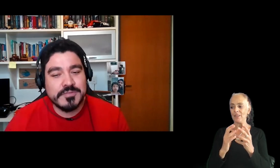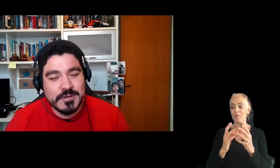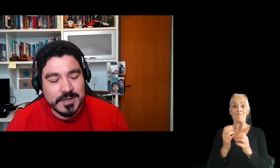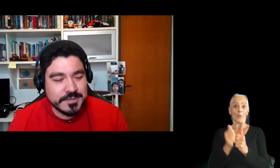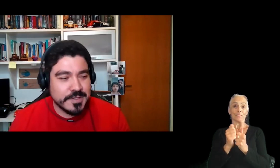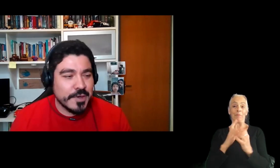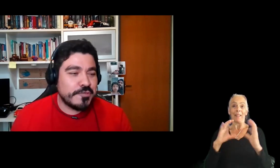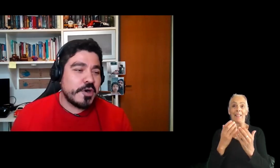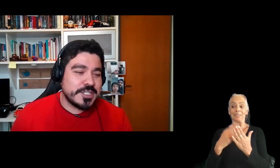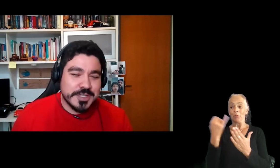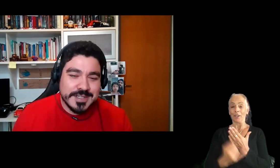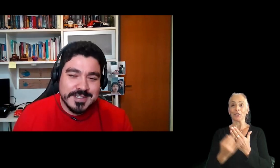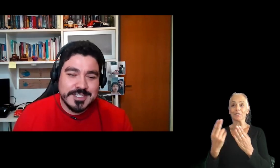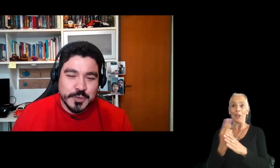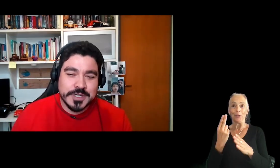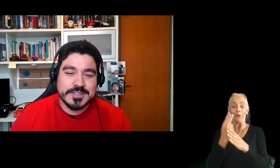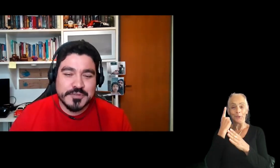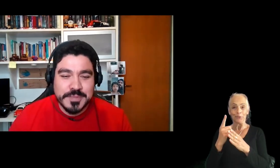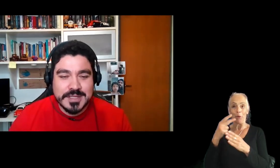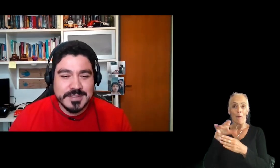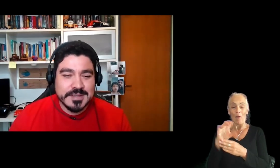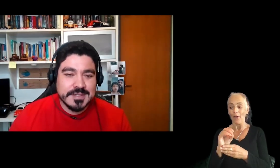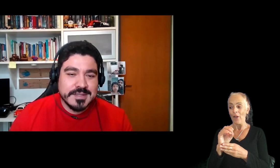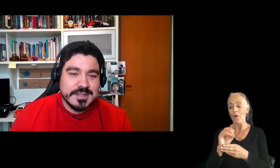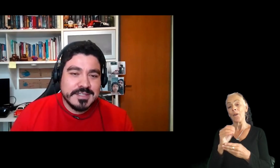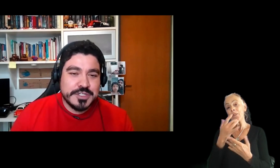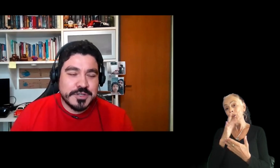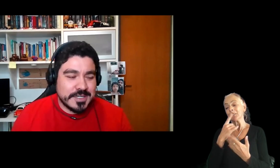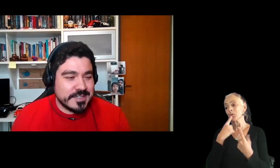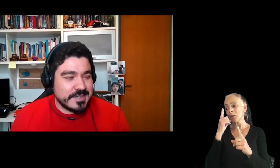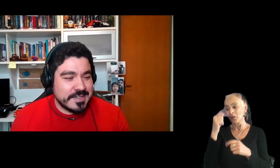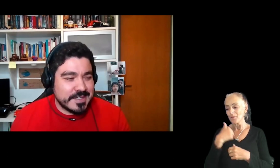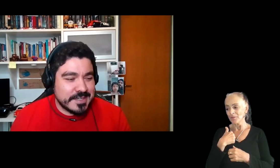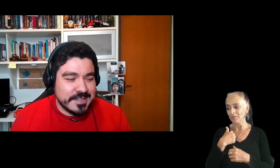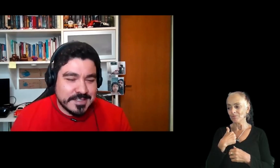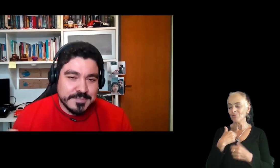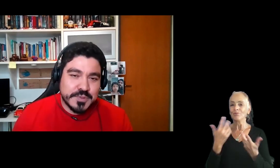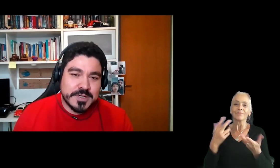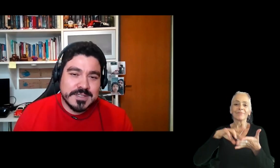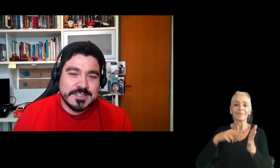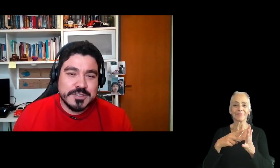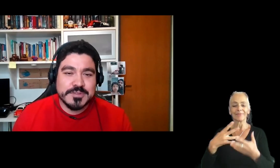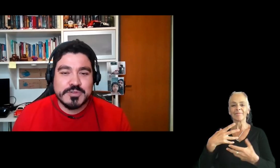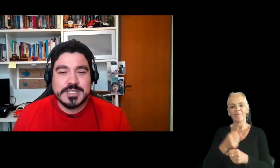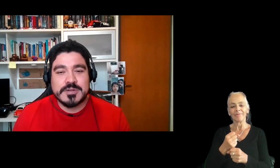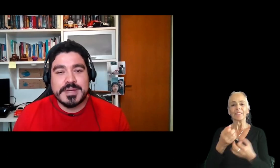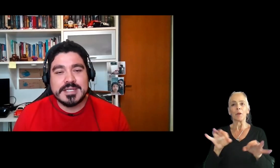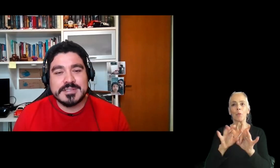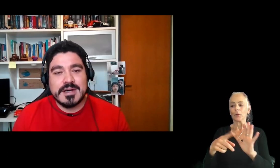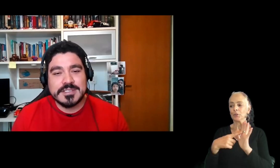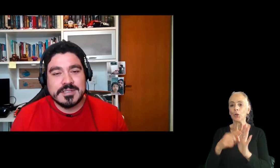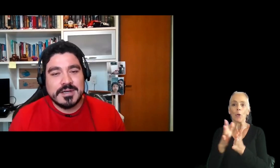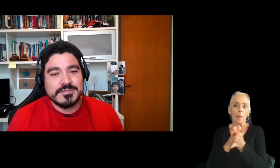it as portfolio. Fortunately, it worked for me. In short, it's important to demonstrate